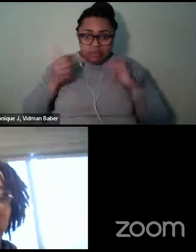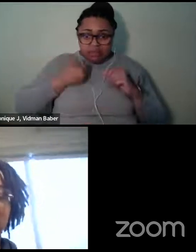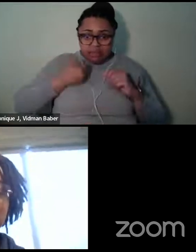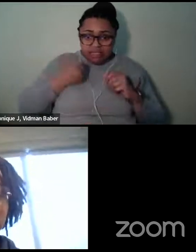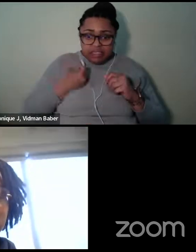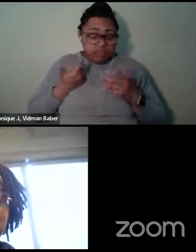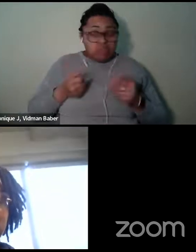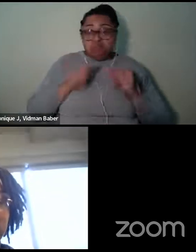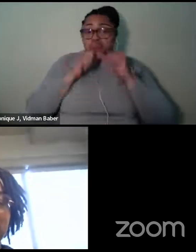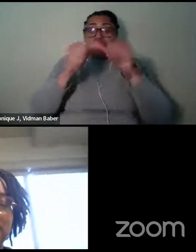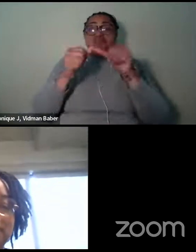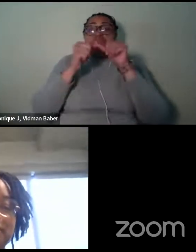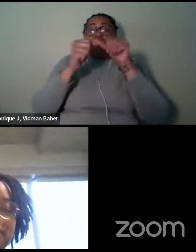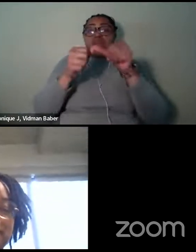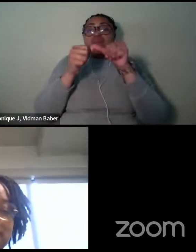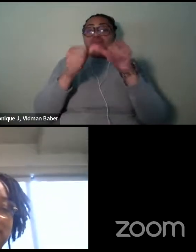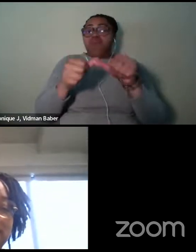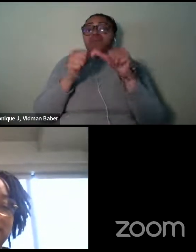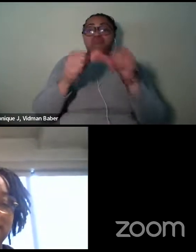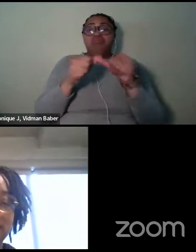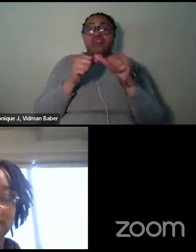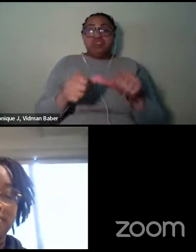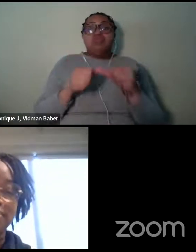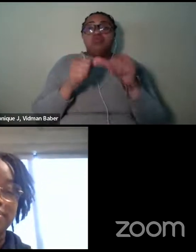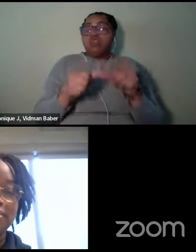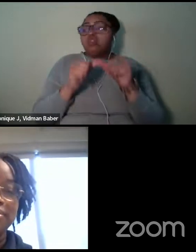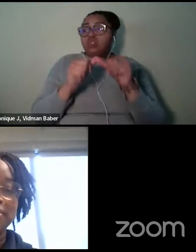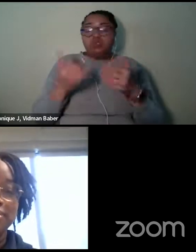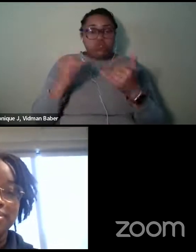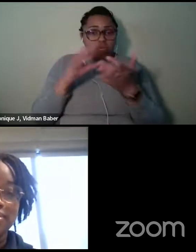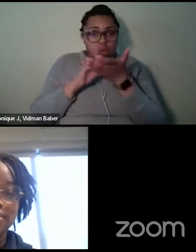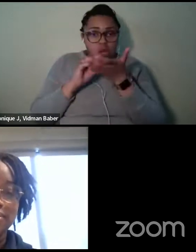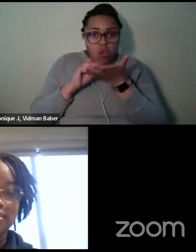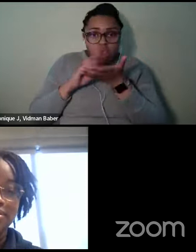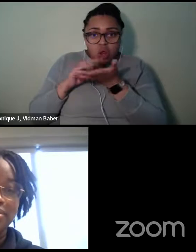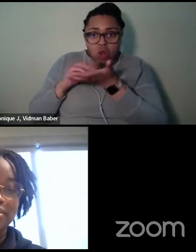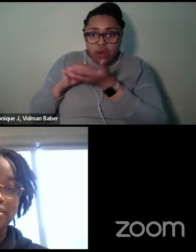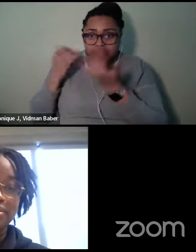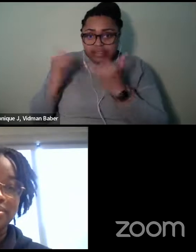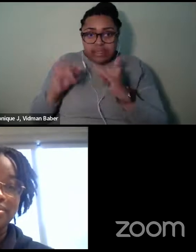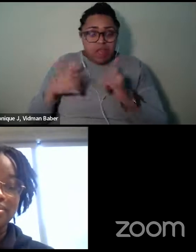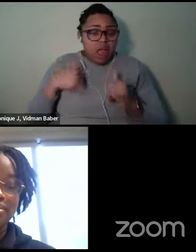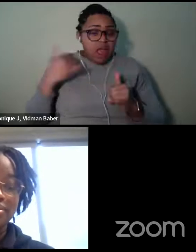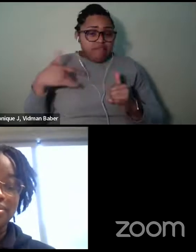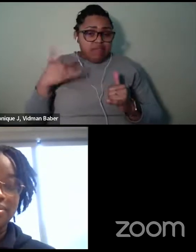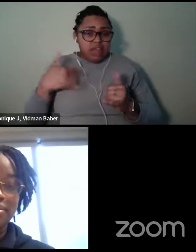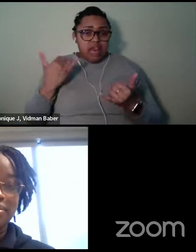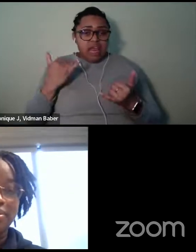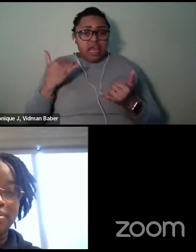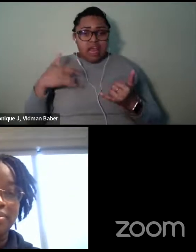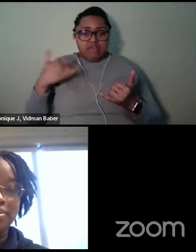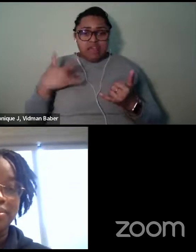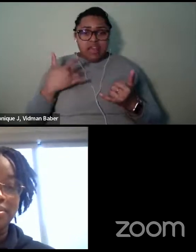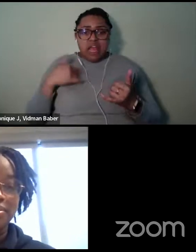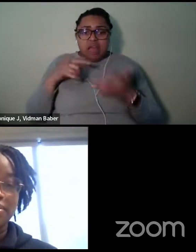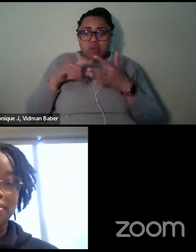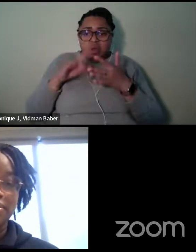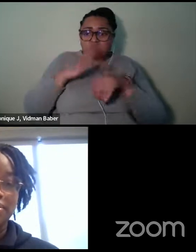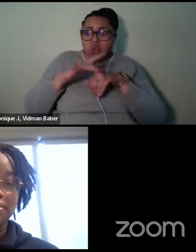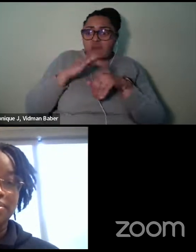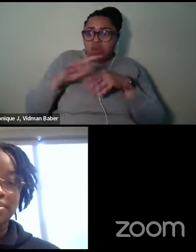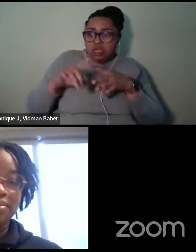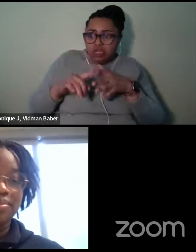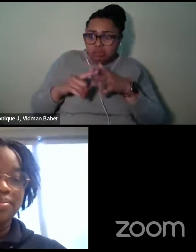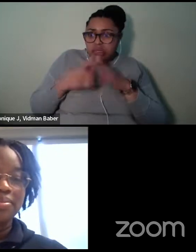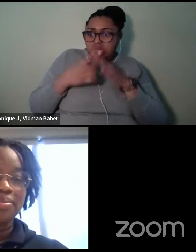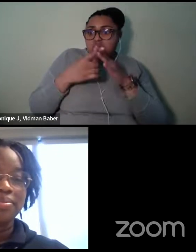it's ongoing. It's, you know, I still continue. Like I said, I still feel like, uh, you know, early I'm, I'm still a beginner. I'm still learning, still trying to learn.